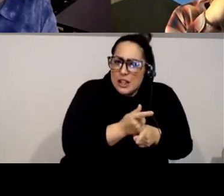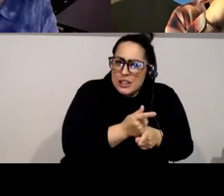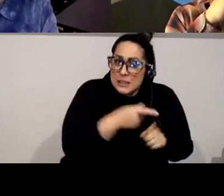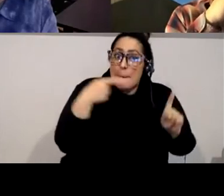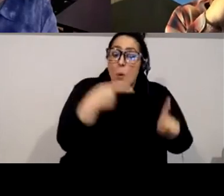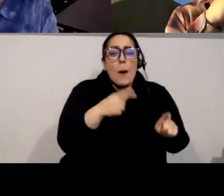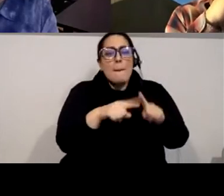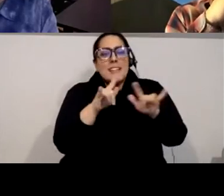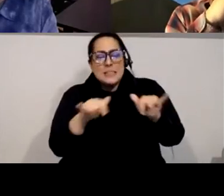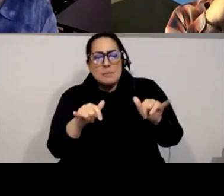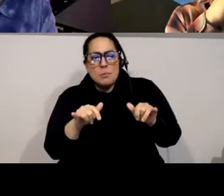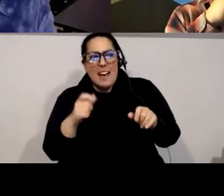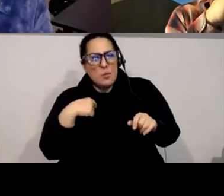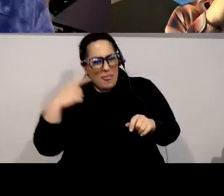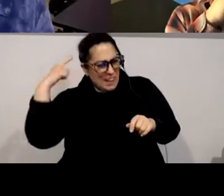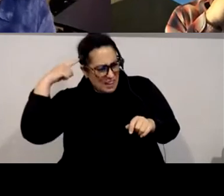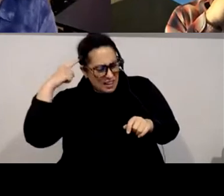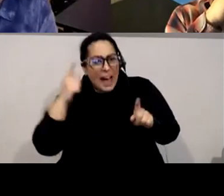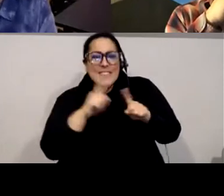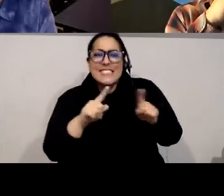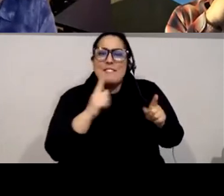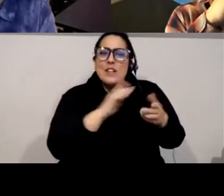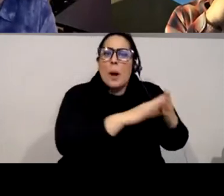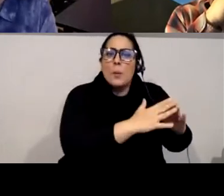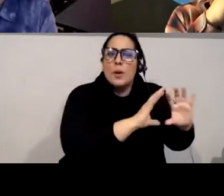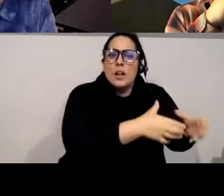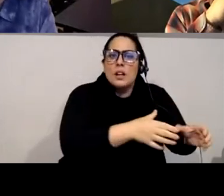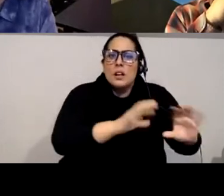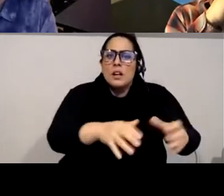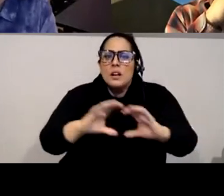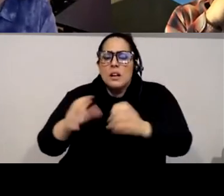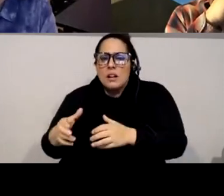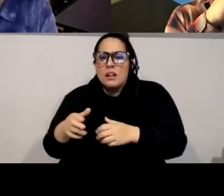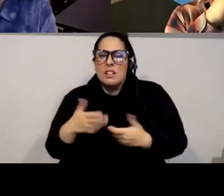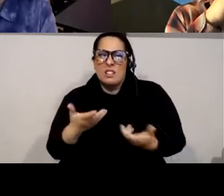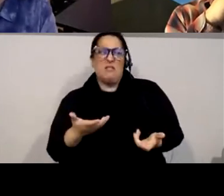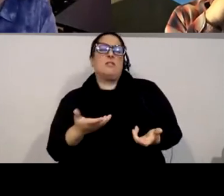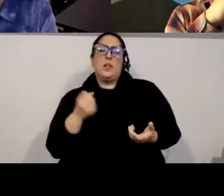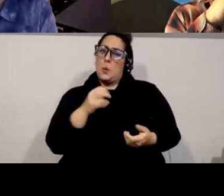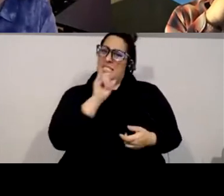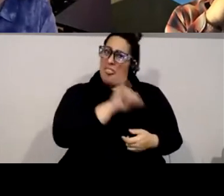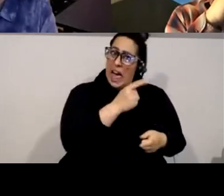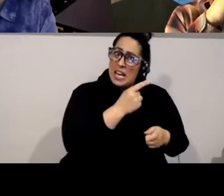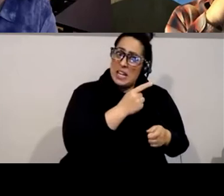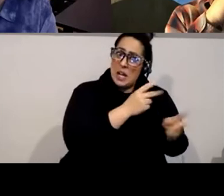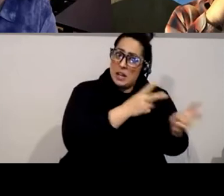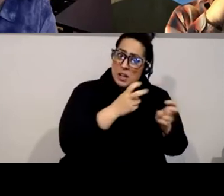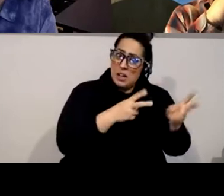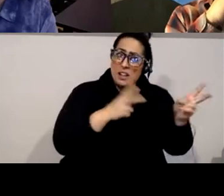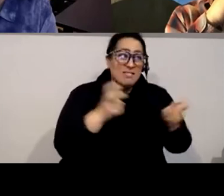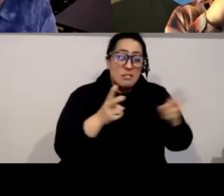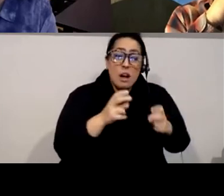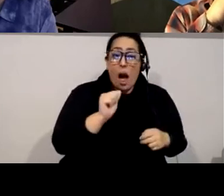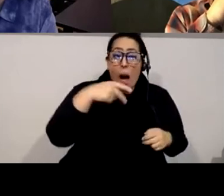to your earlier point about uh when we think about cultural appropriation like is this really is this appropriation or not this is a